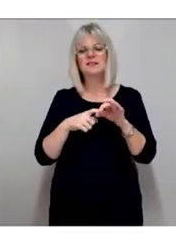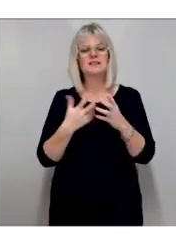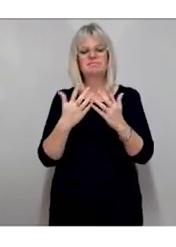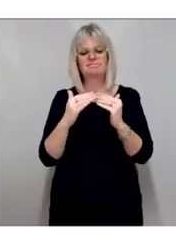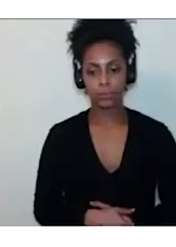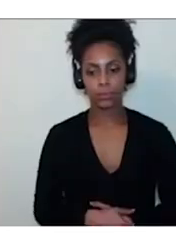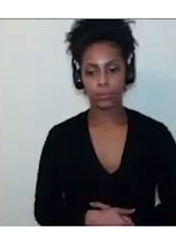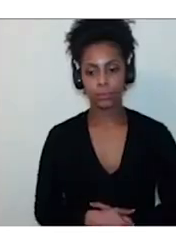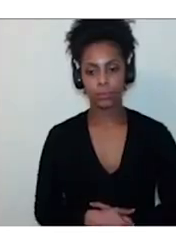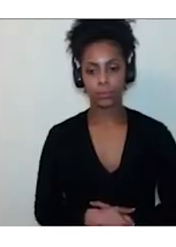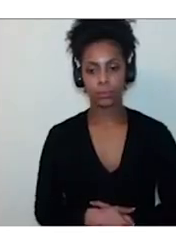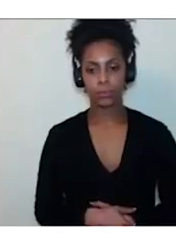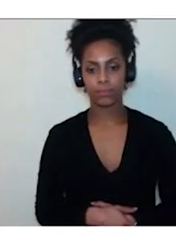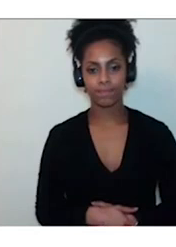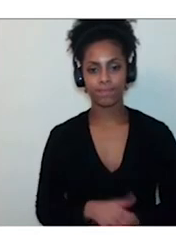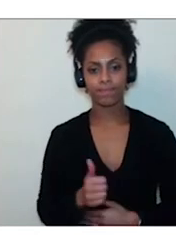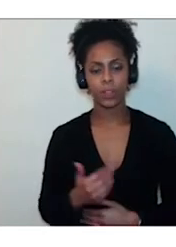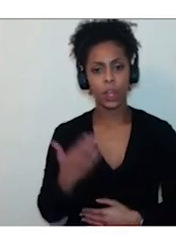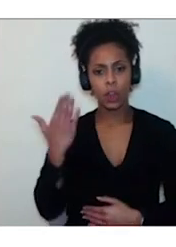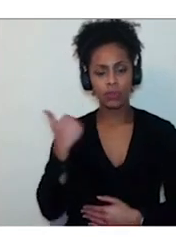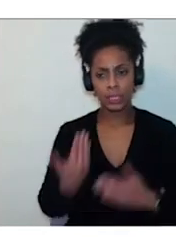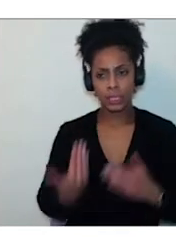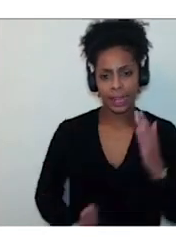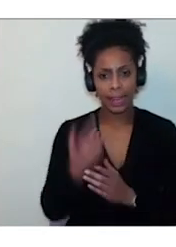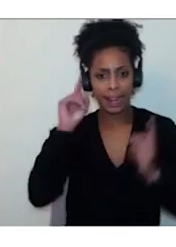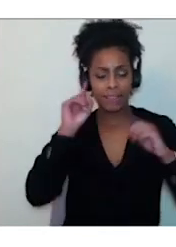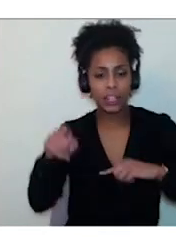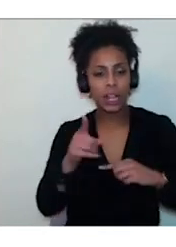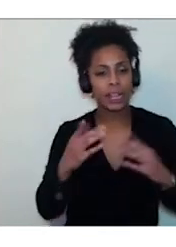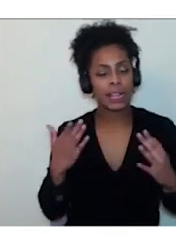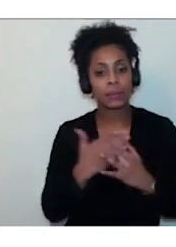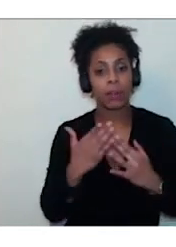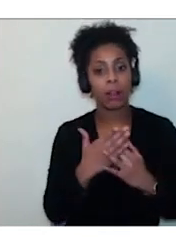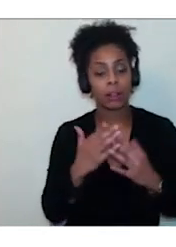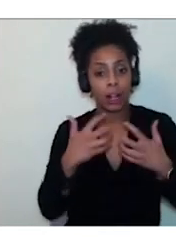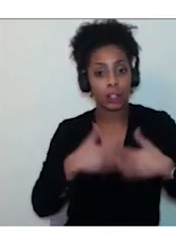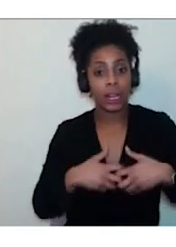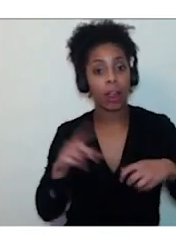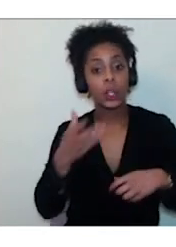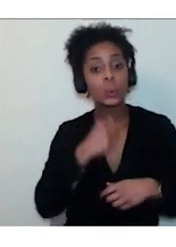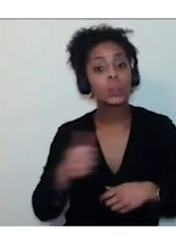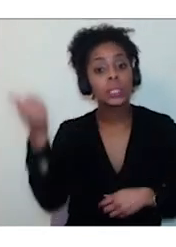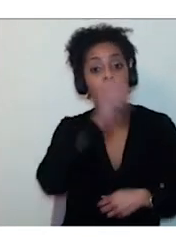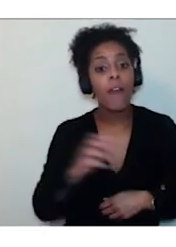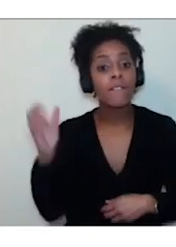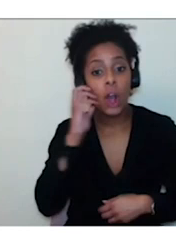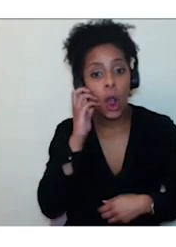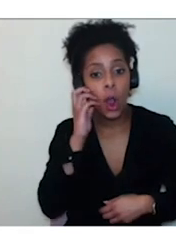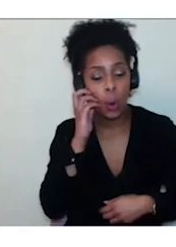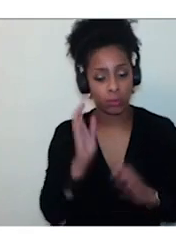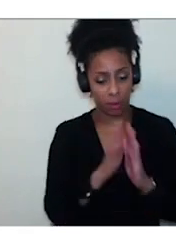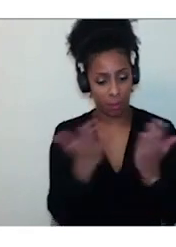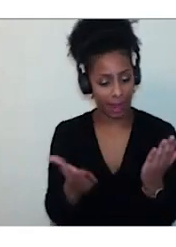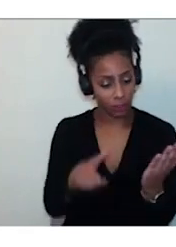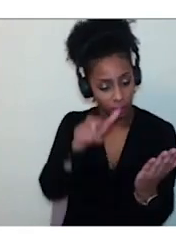A recent innovation in accessible print technologies is to use smartphones to scan the page, or a barcode to capture text